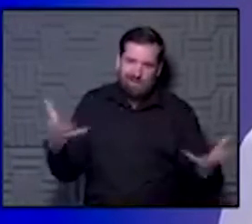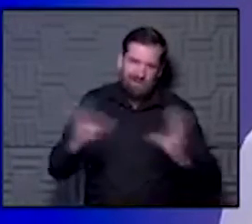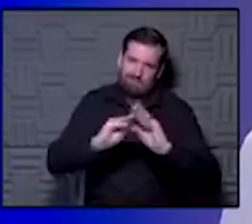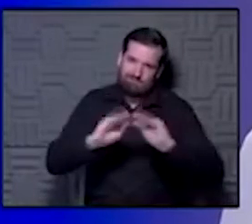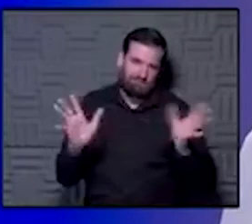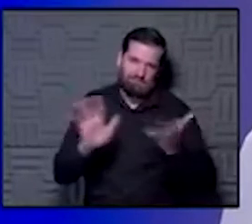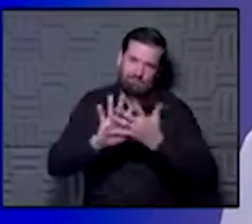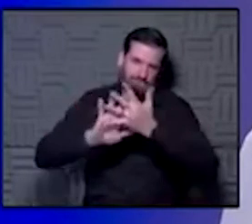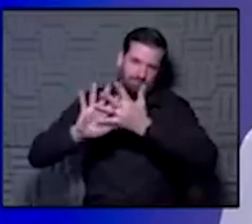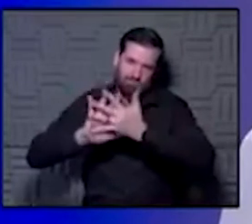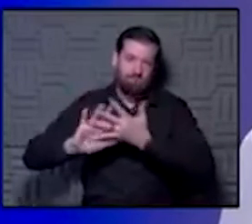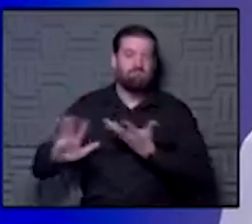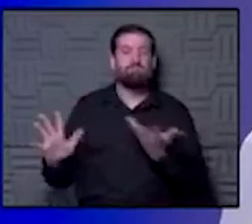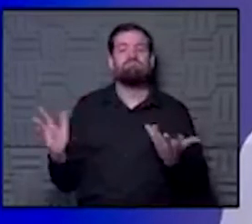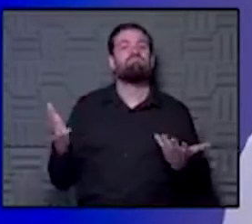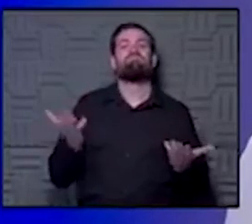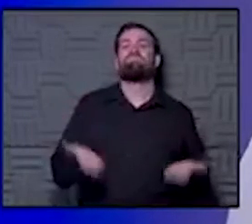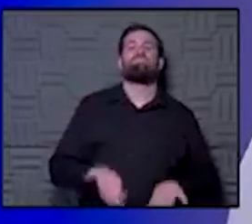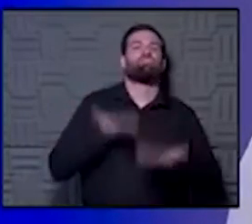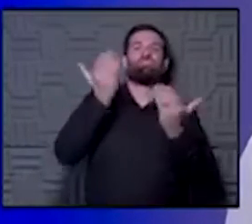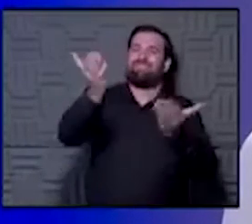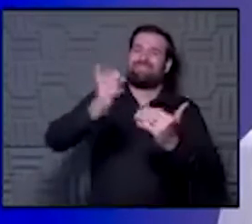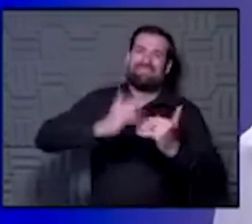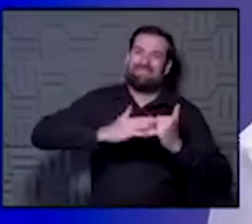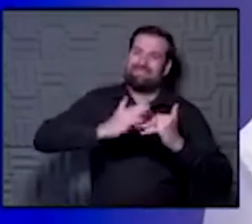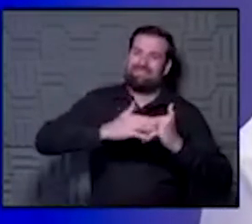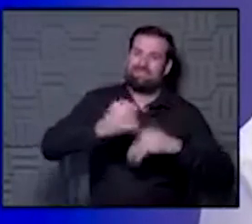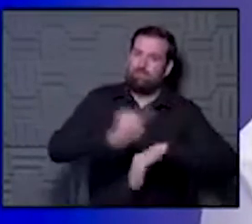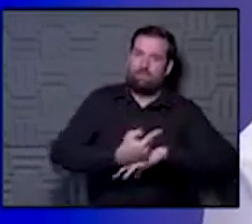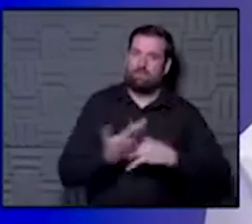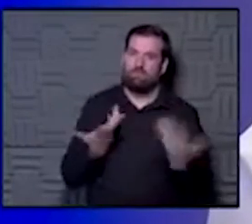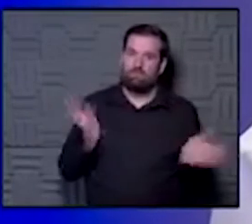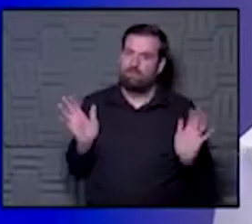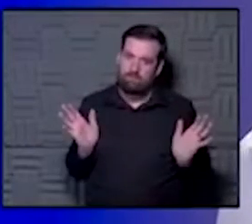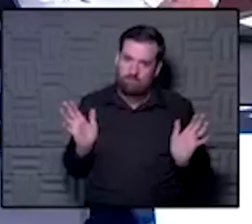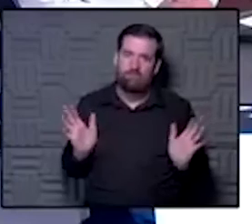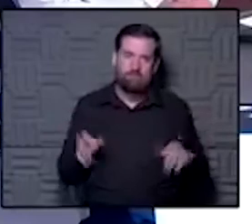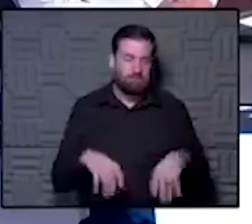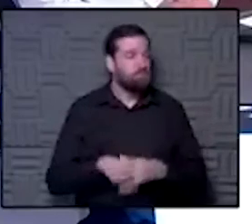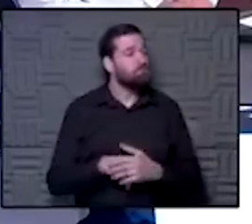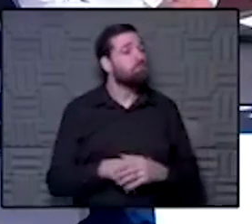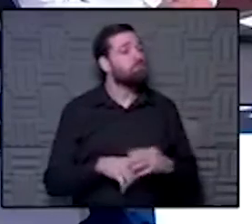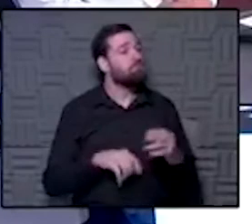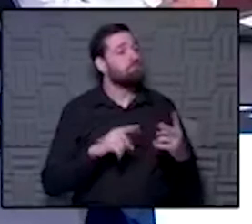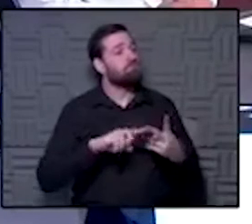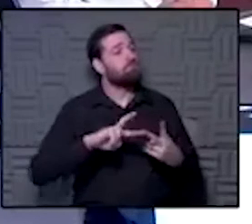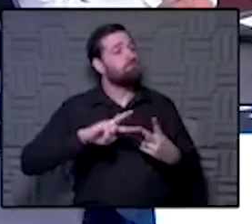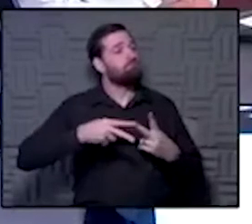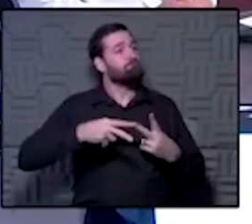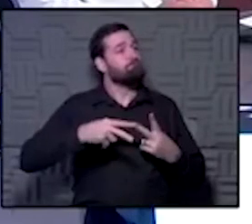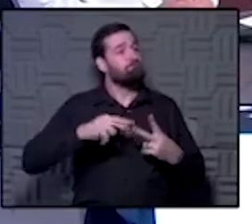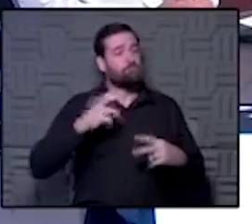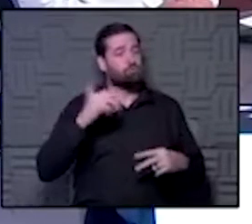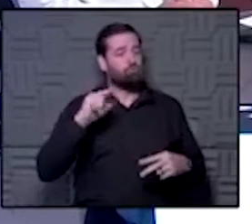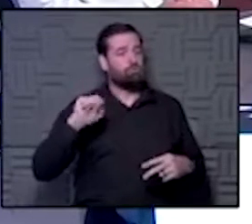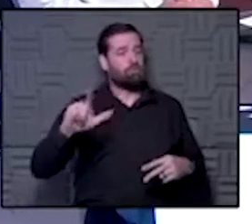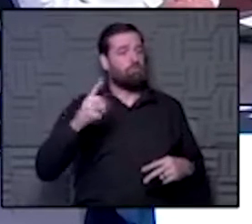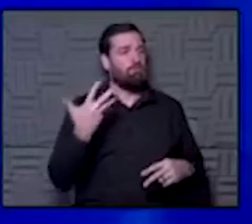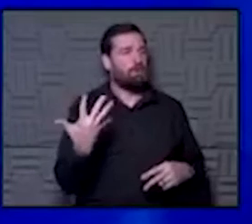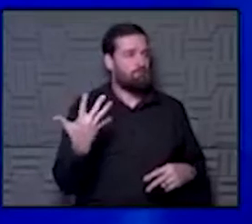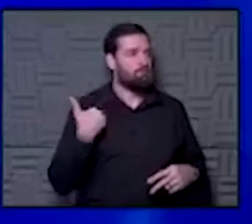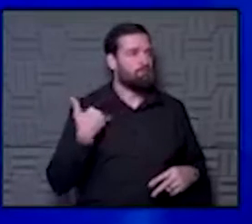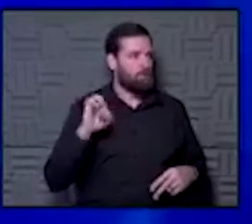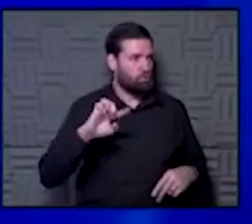We would start to say by at least probably a day to be safe. Okay. And then Channel 5 has a question.